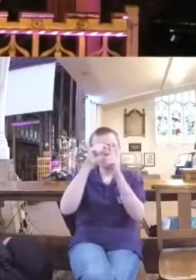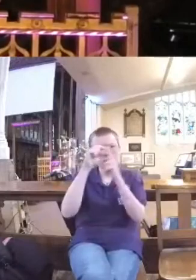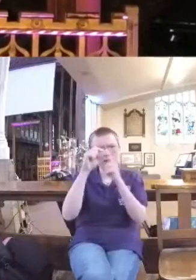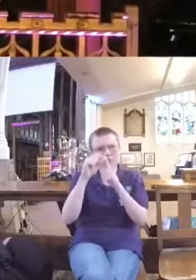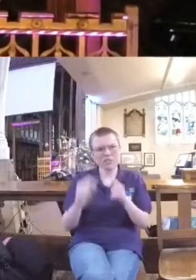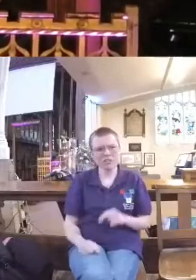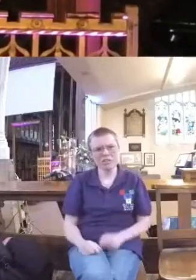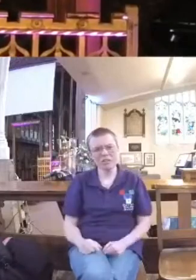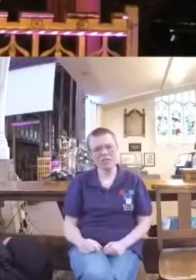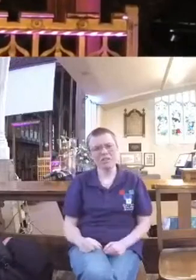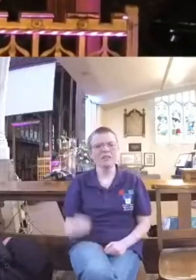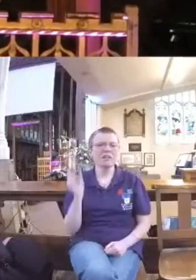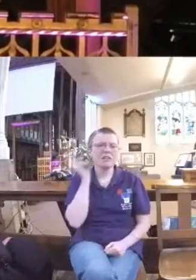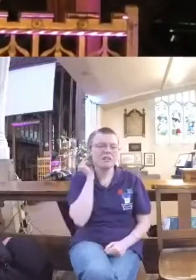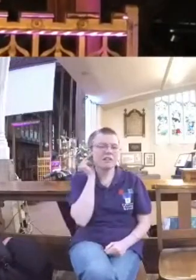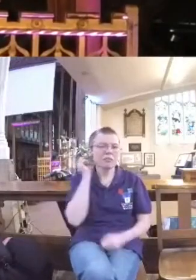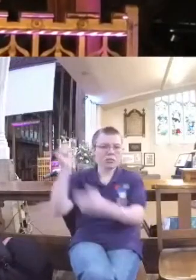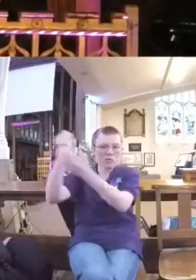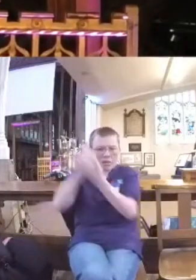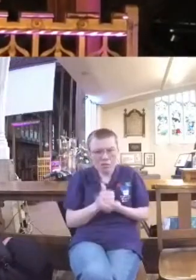that are kind of tips to help us stop,